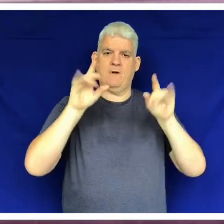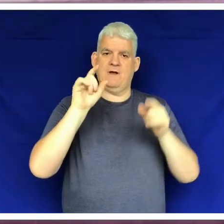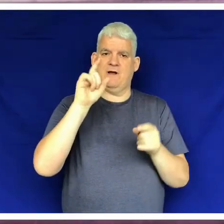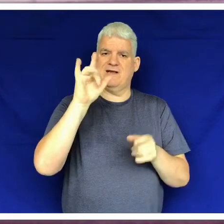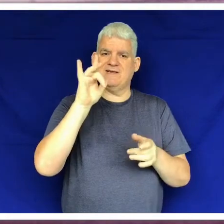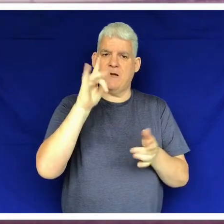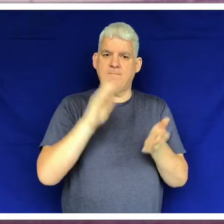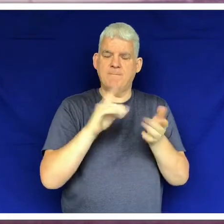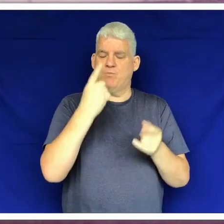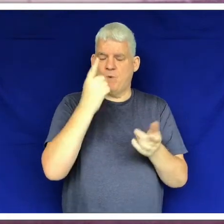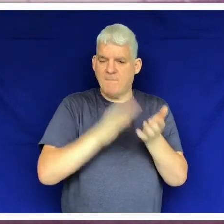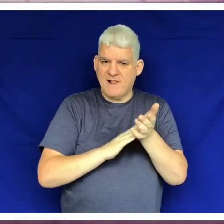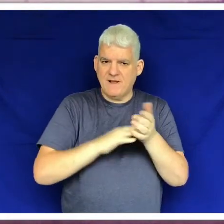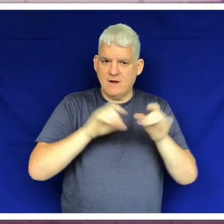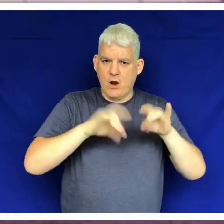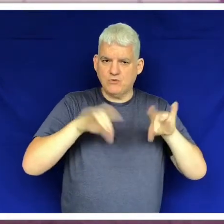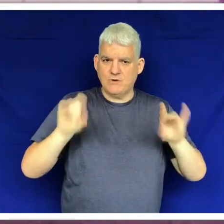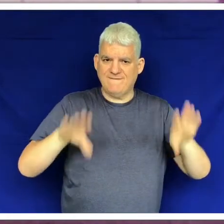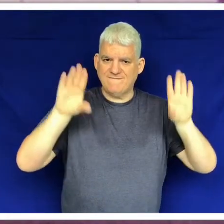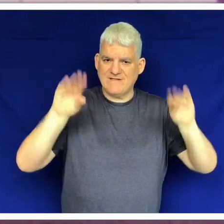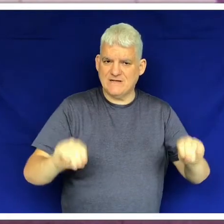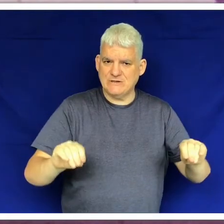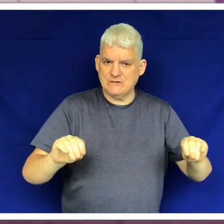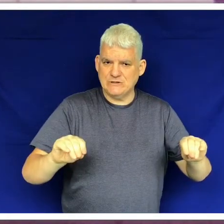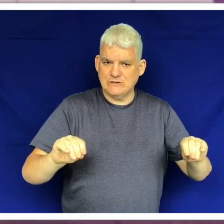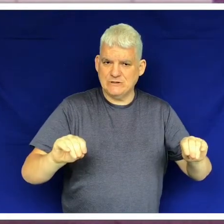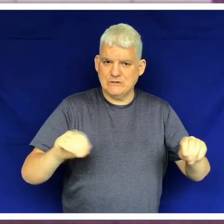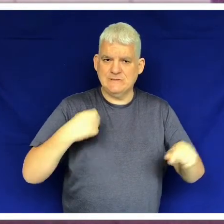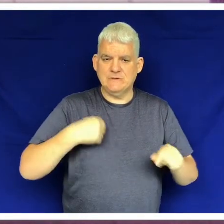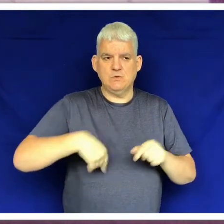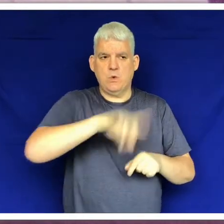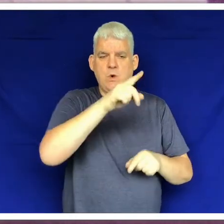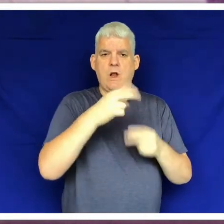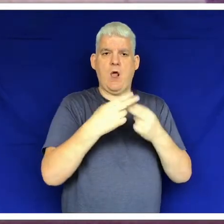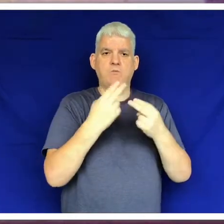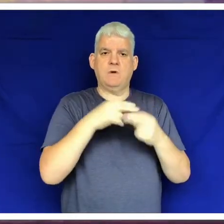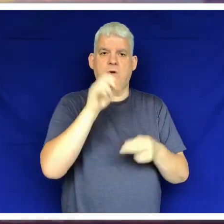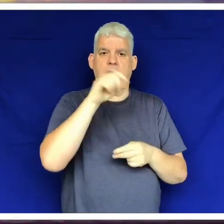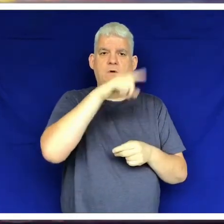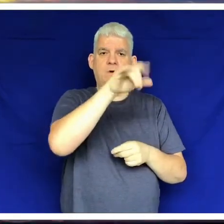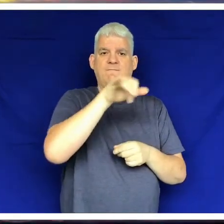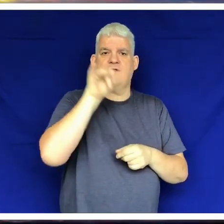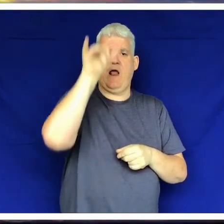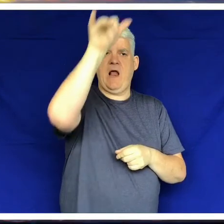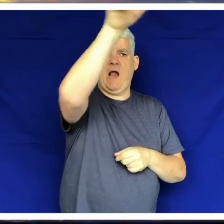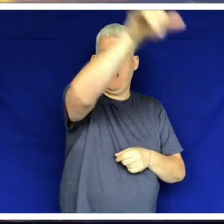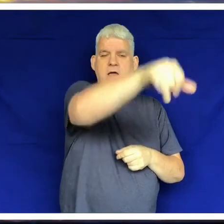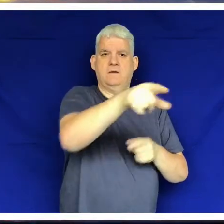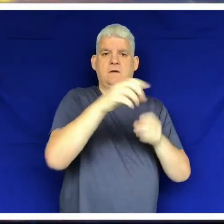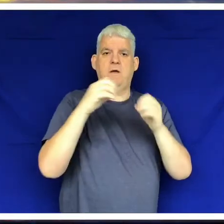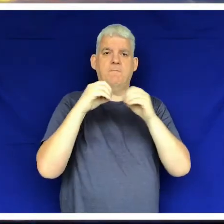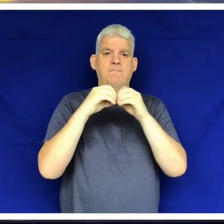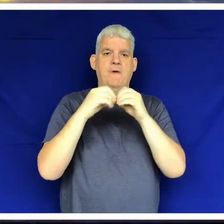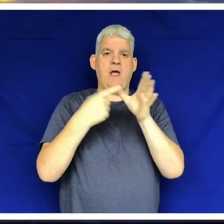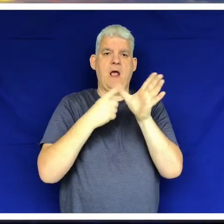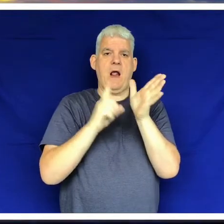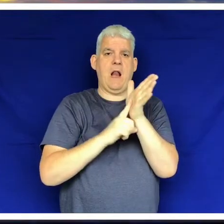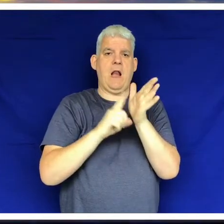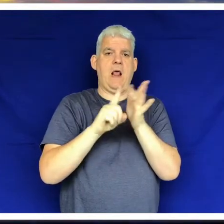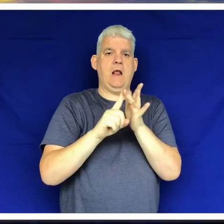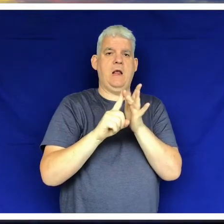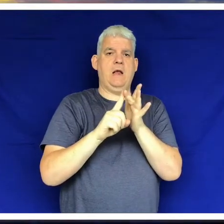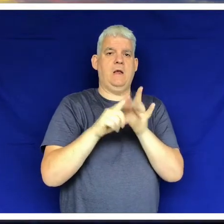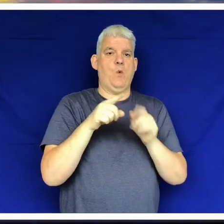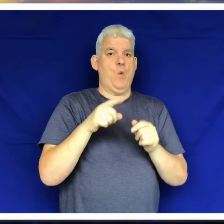We stayed there for one month in Australia and when that came to an end we flew on to another place which was which was Bali.